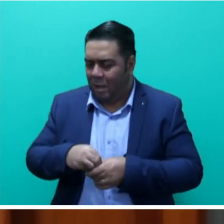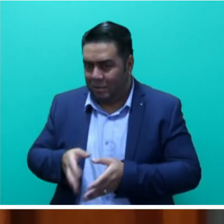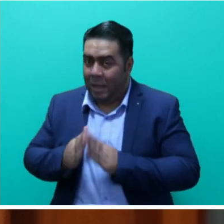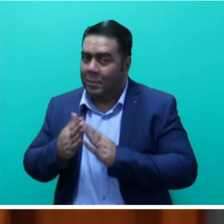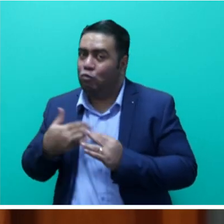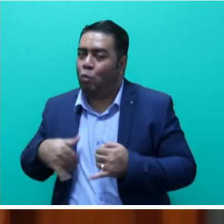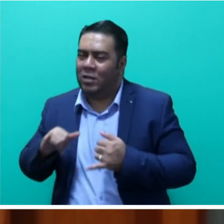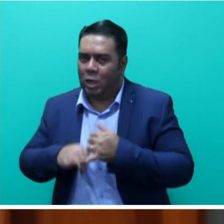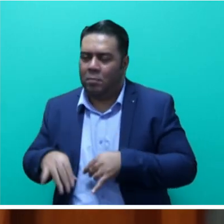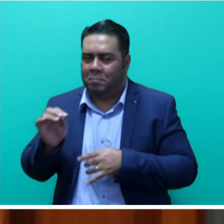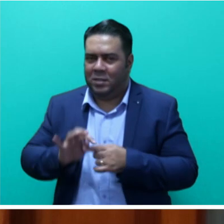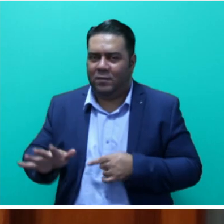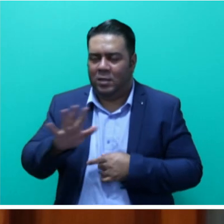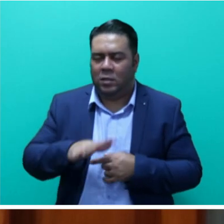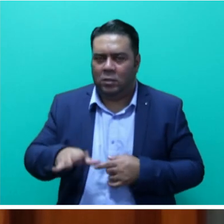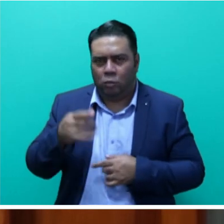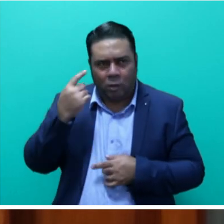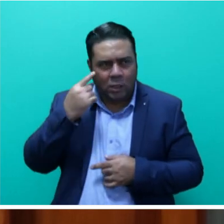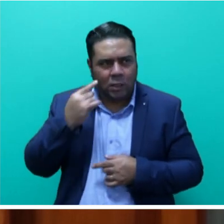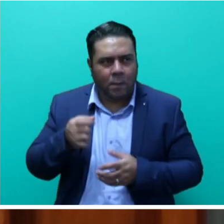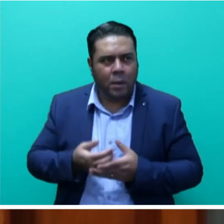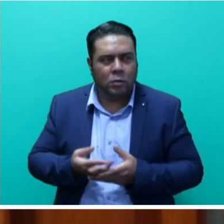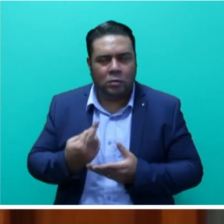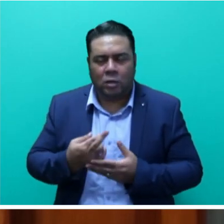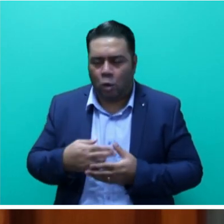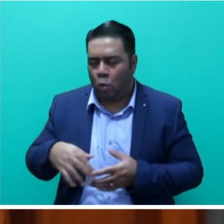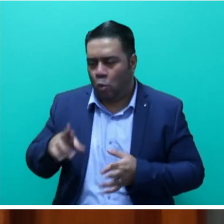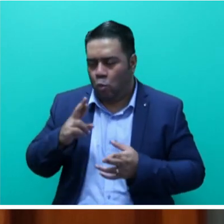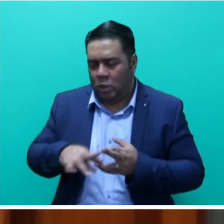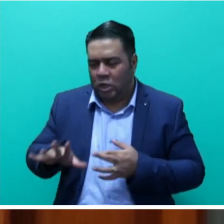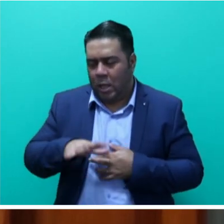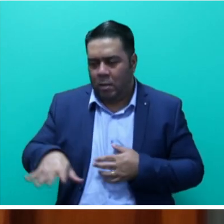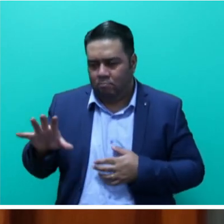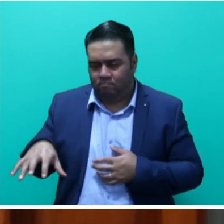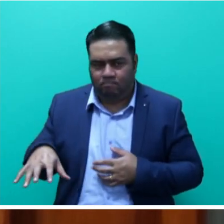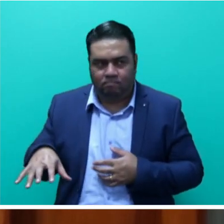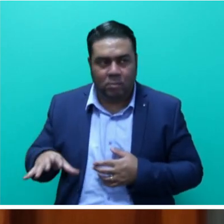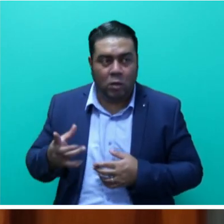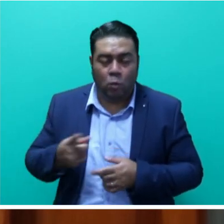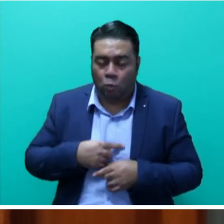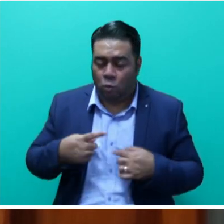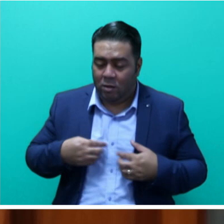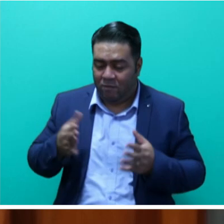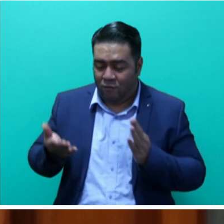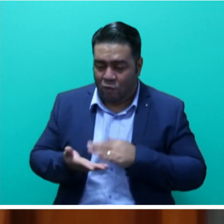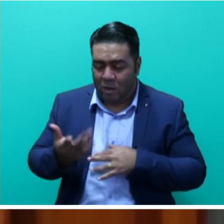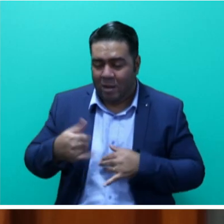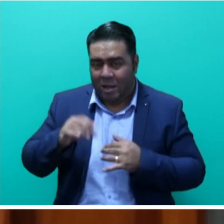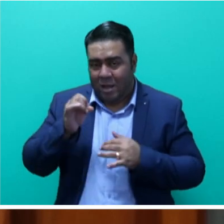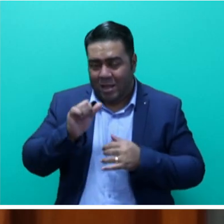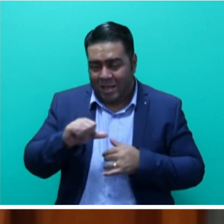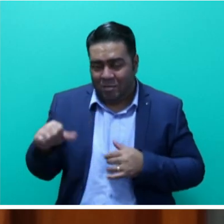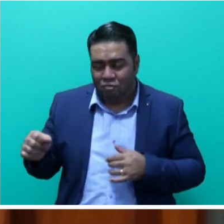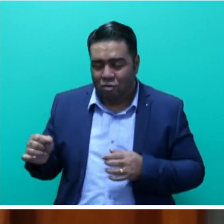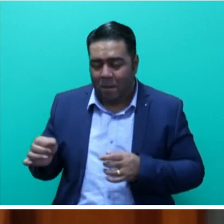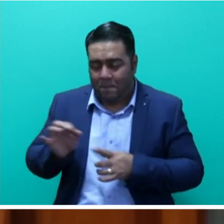and seriously consider Fiji being the regional hub. Although we fall under Asia Pacific as a grouping by